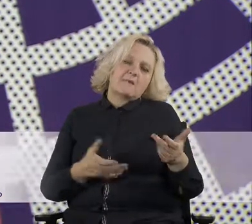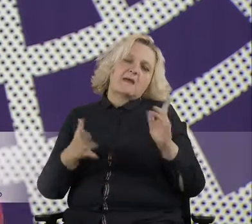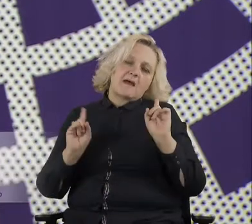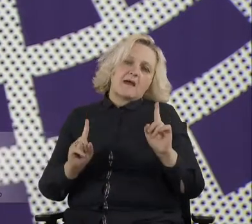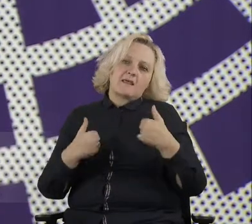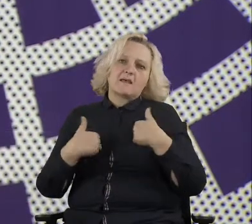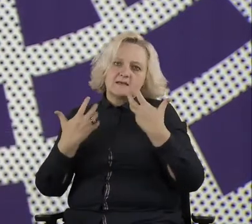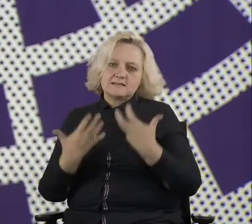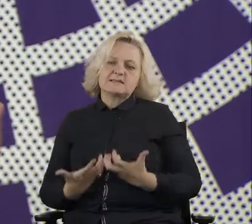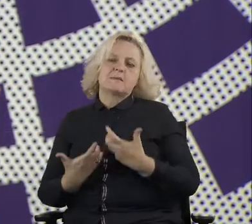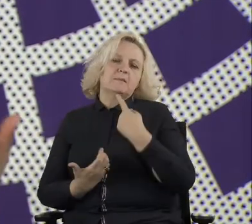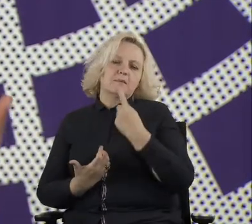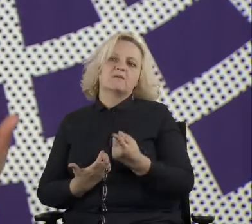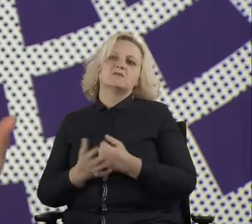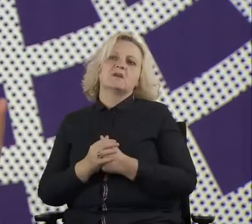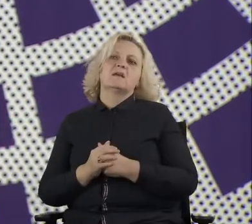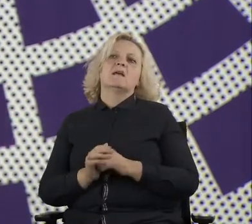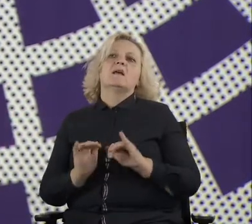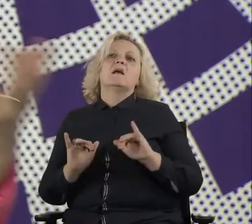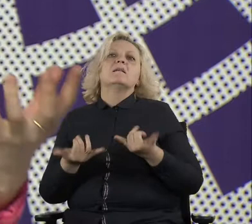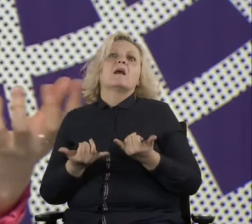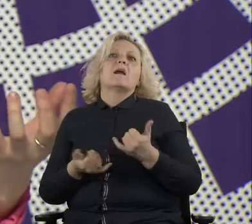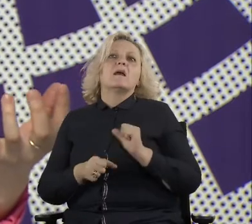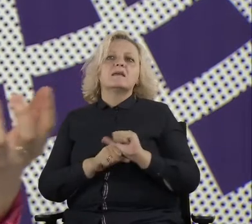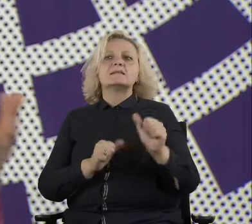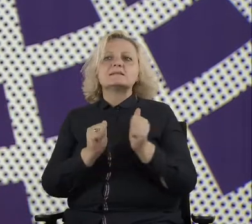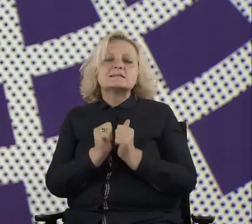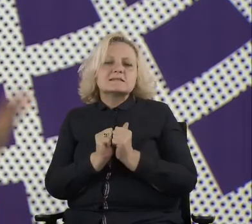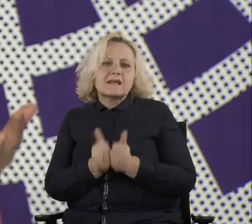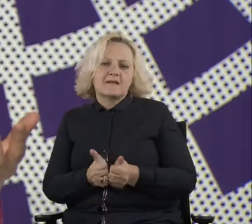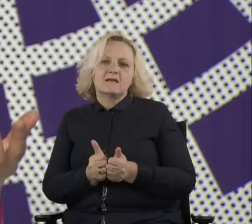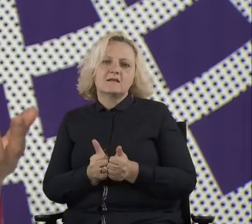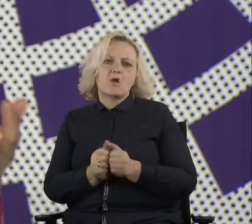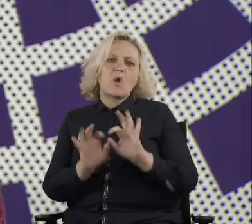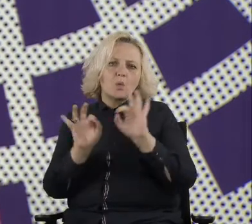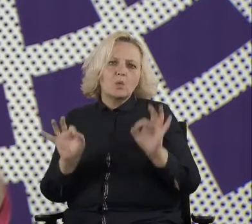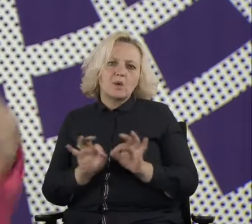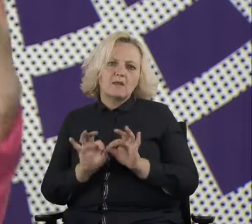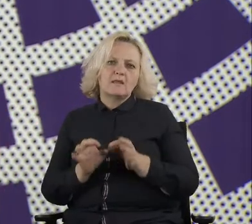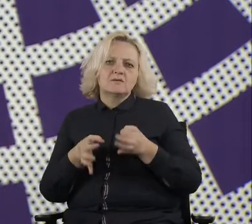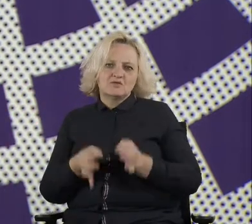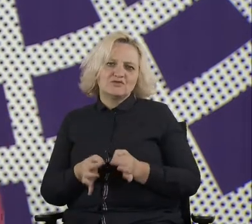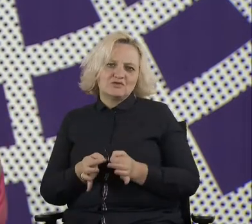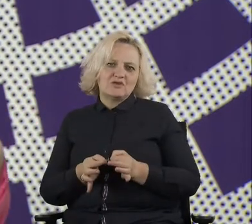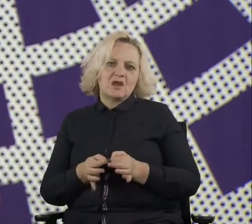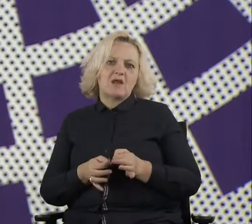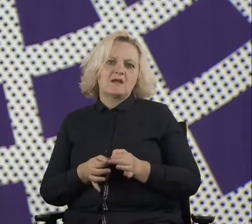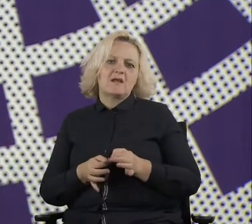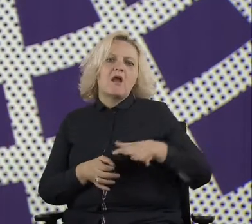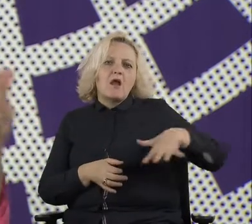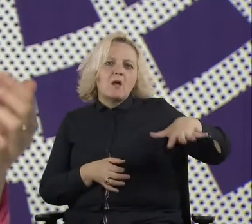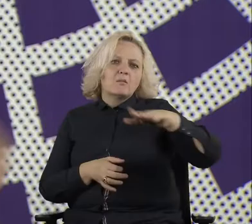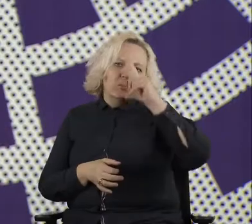upon is the, what is the role of public sector in general nowadays? Nowadays, in these hectic, transforming,